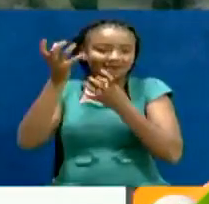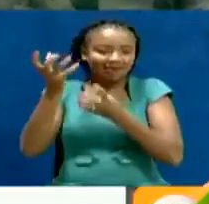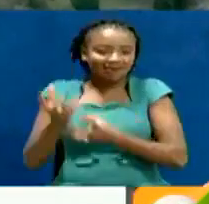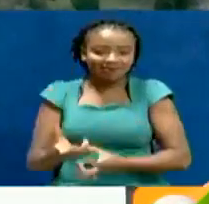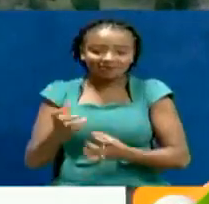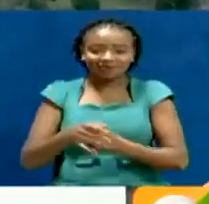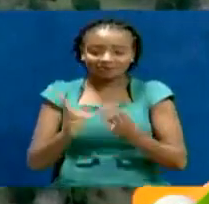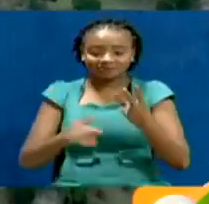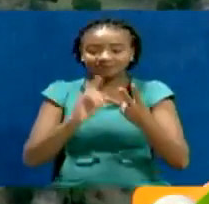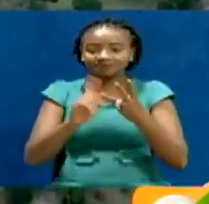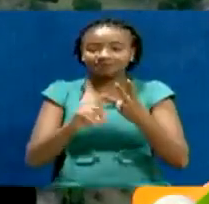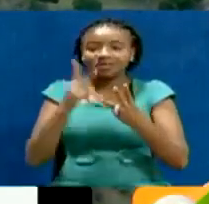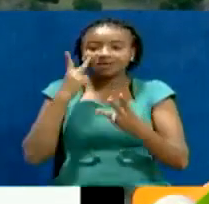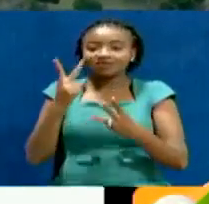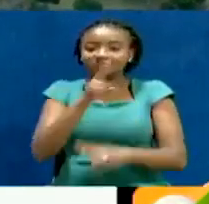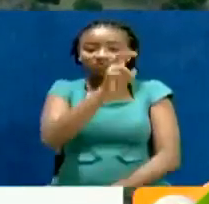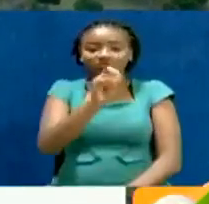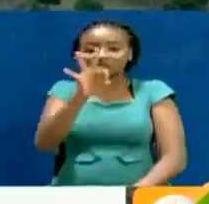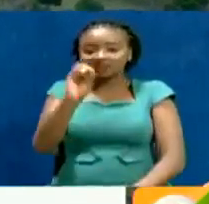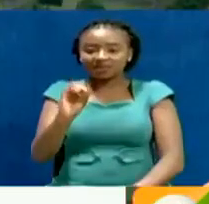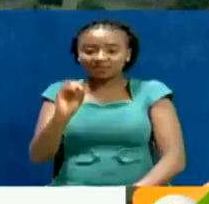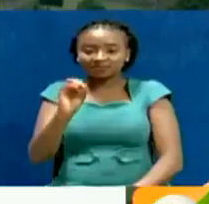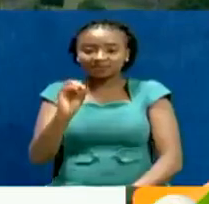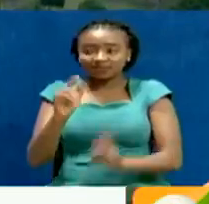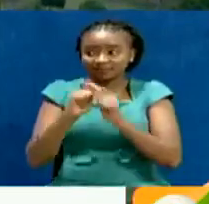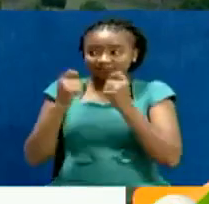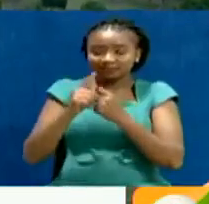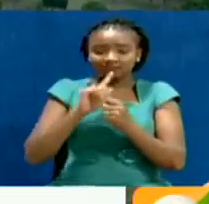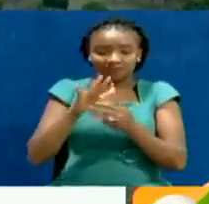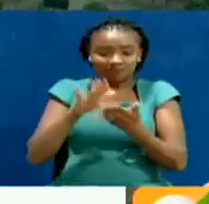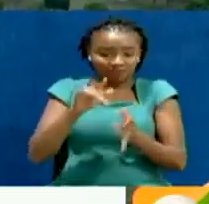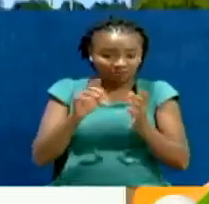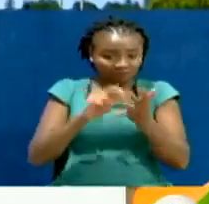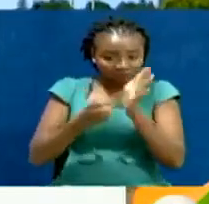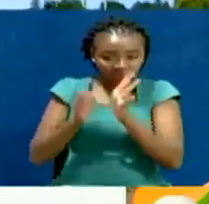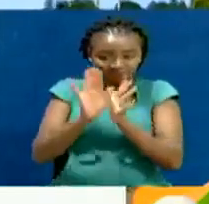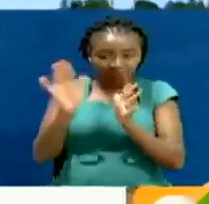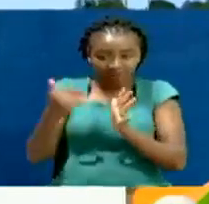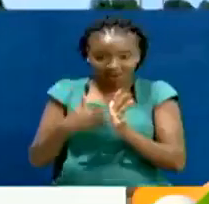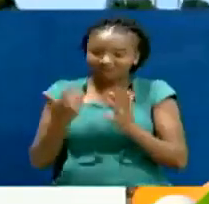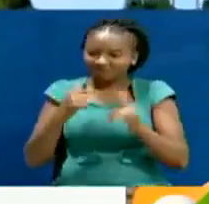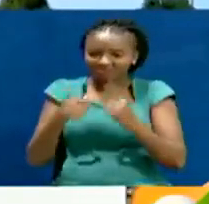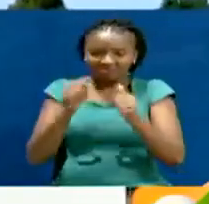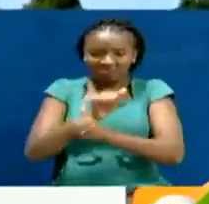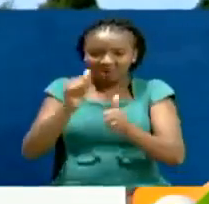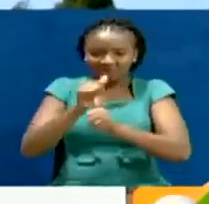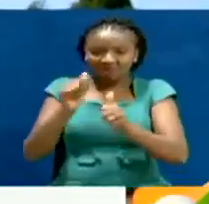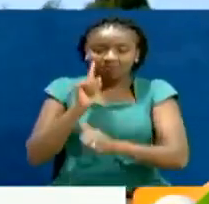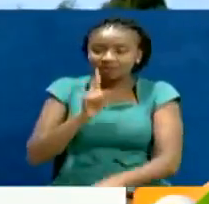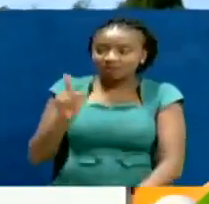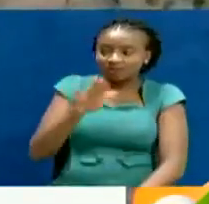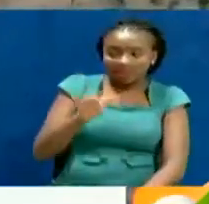And finally, the Vision 2030 Secretariat says most of its projects are on course. Speaking during a site visit to